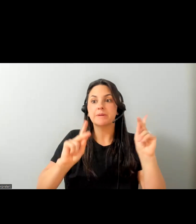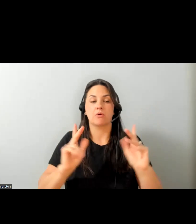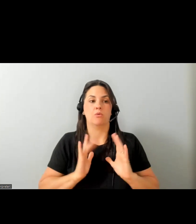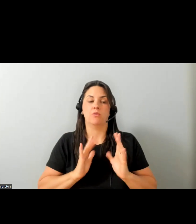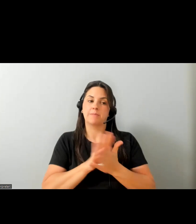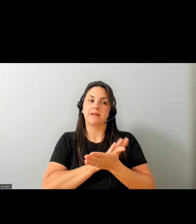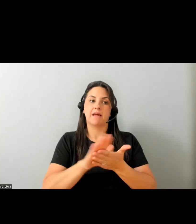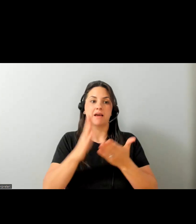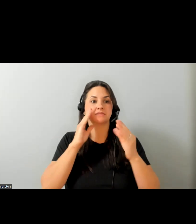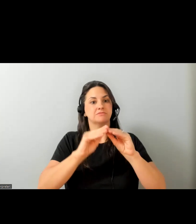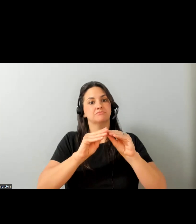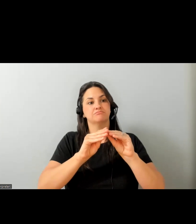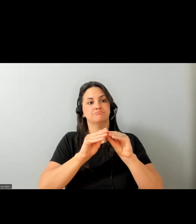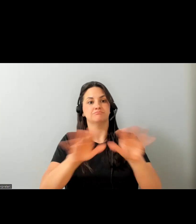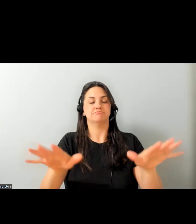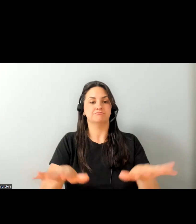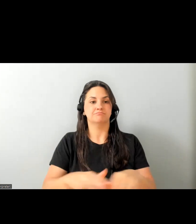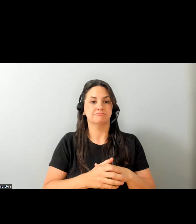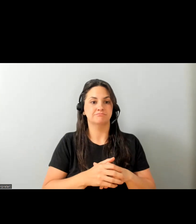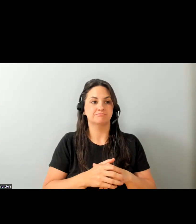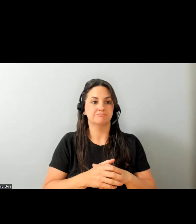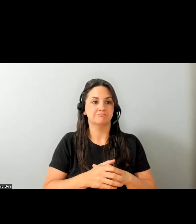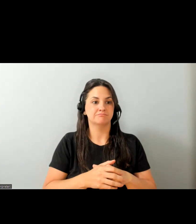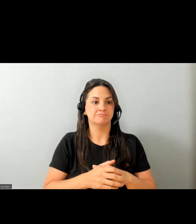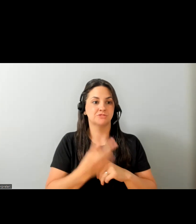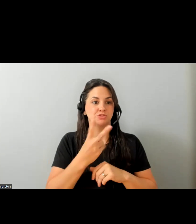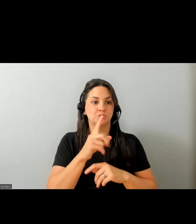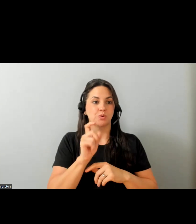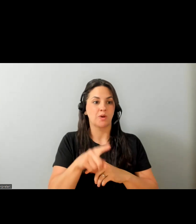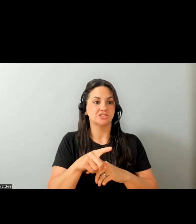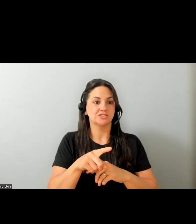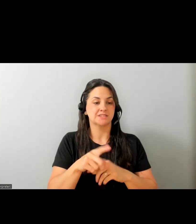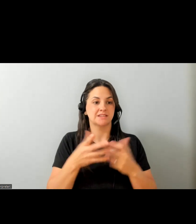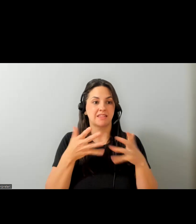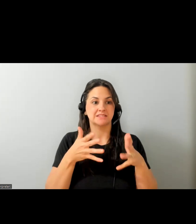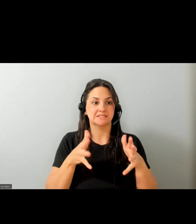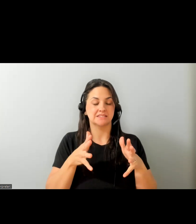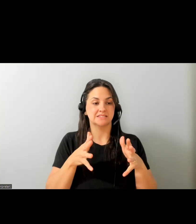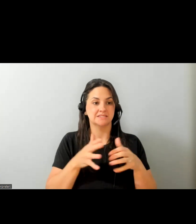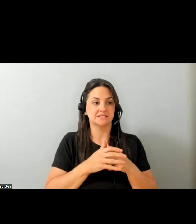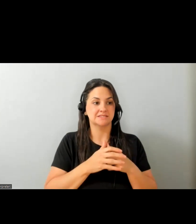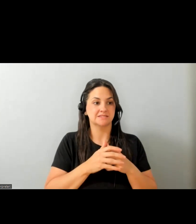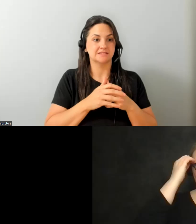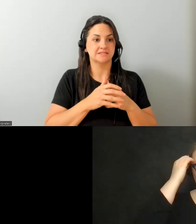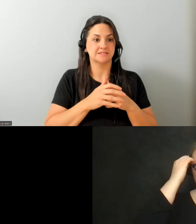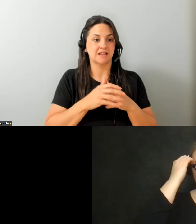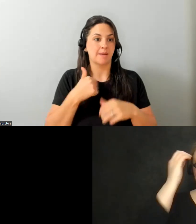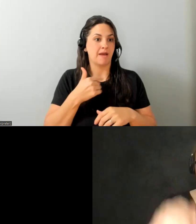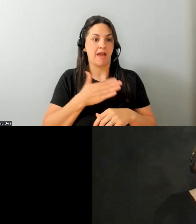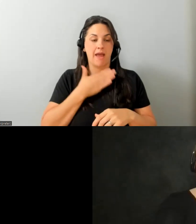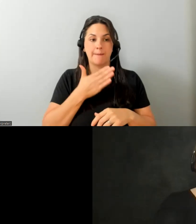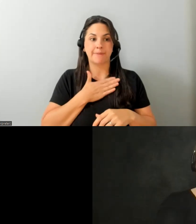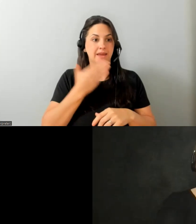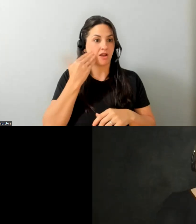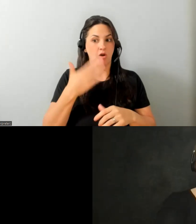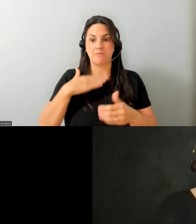so i hope that answers your question for the time being so we only got two questions in q a and i know that it's i'm happy and i'm sure that my